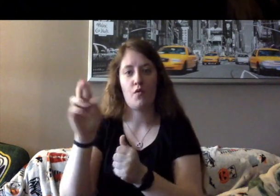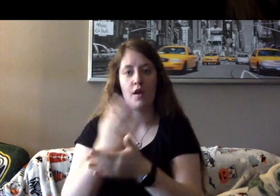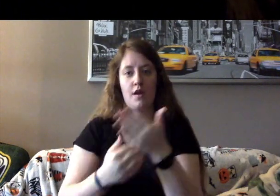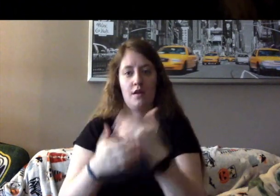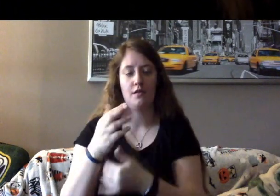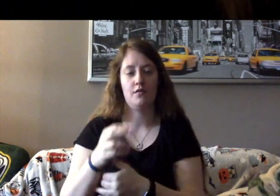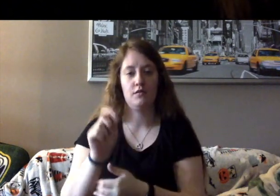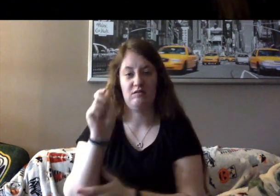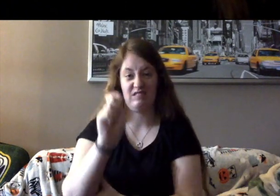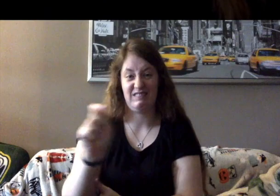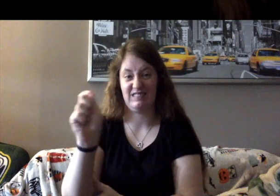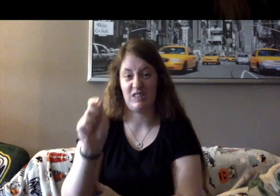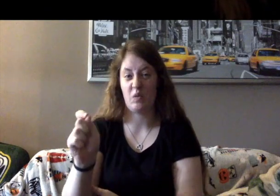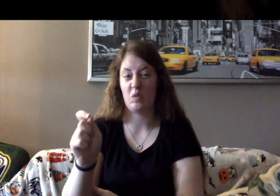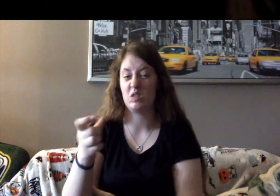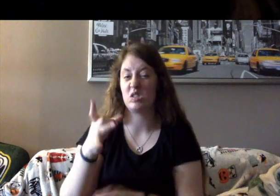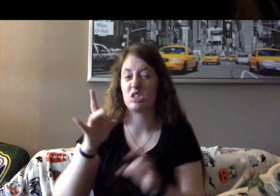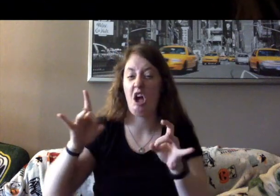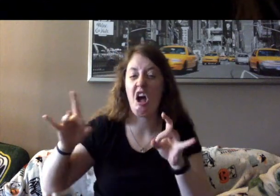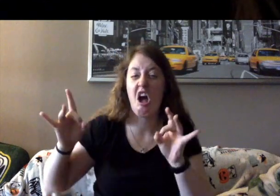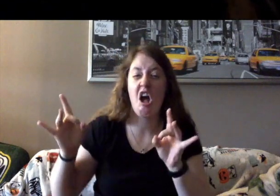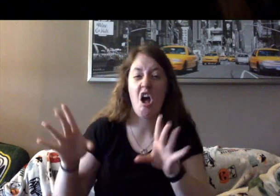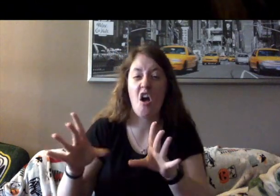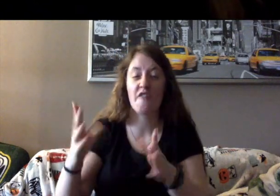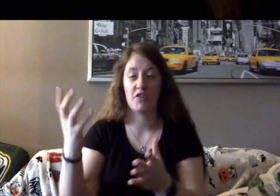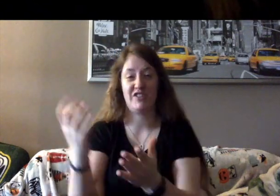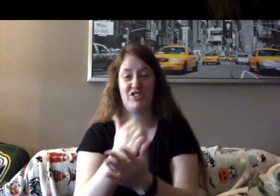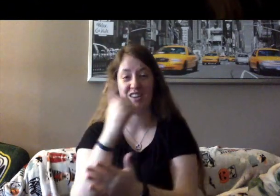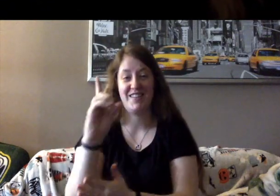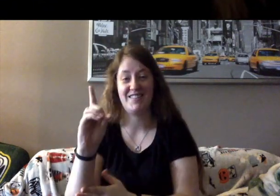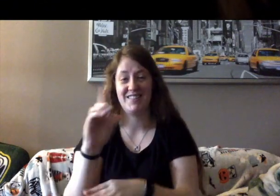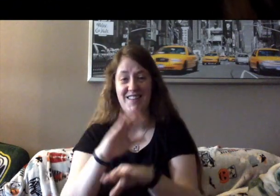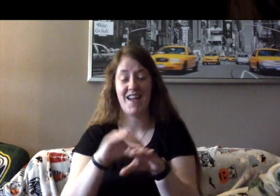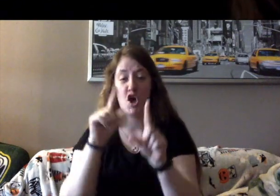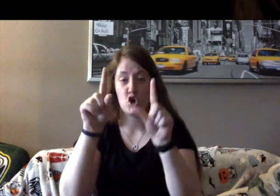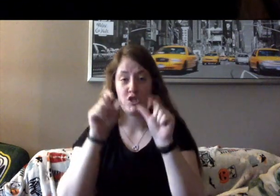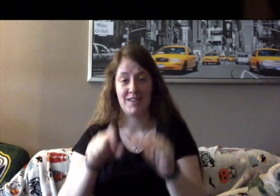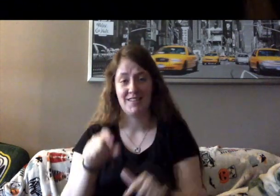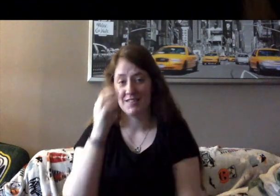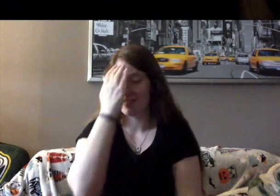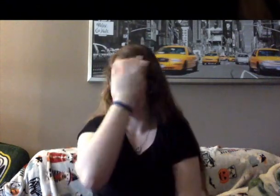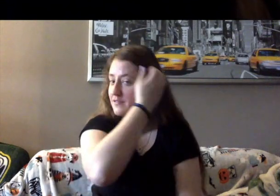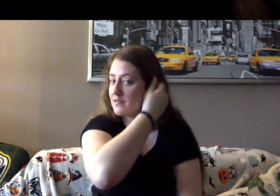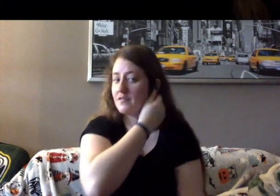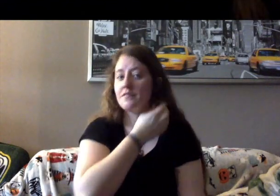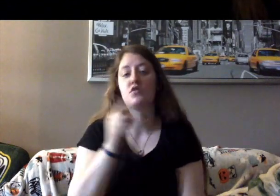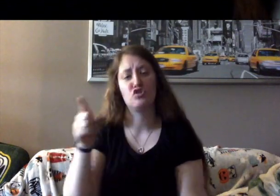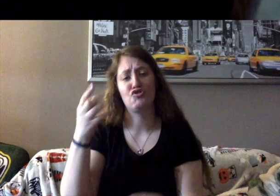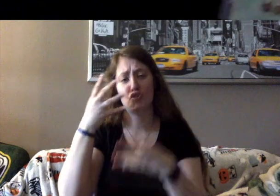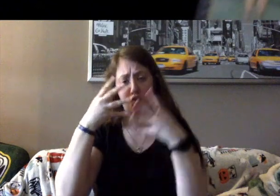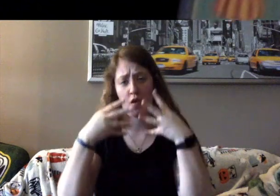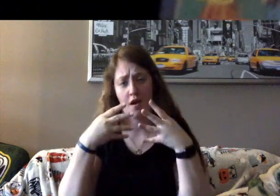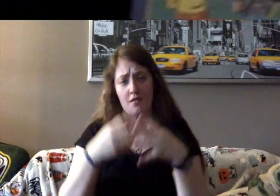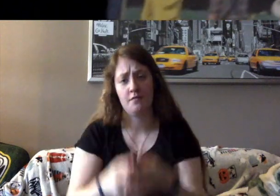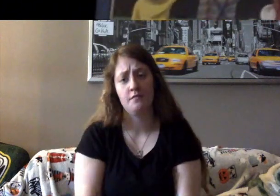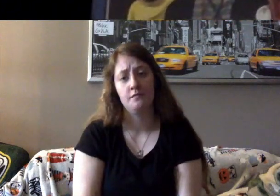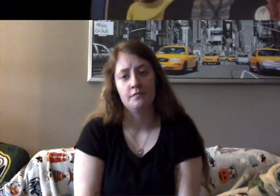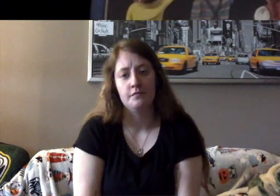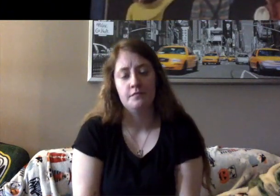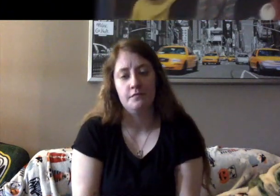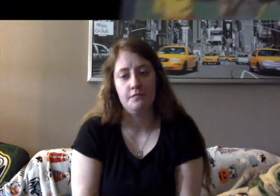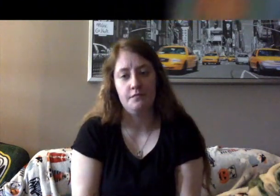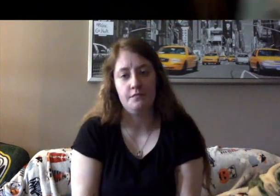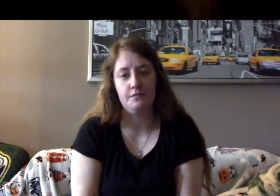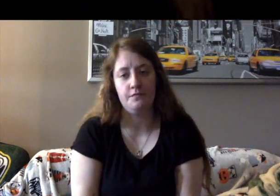so bad, she earned a D on her penmanship test. She cried. Then, she